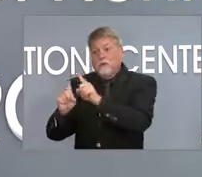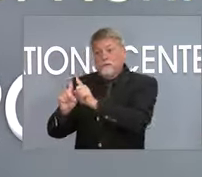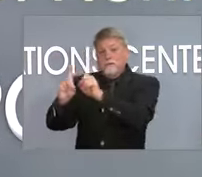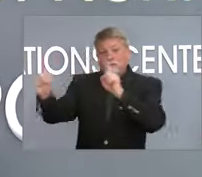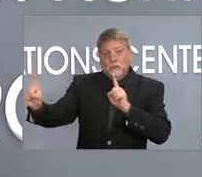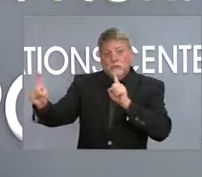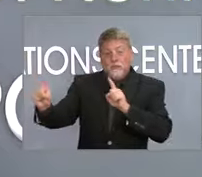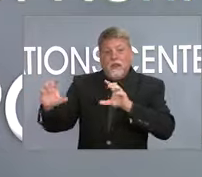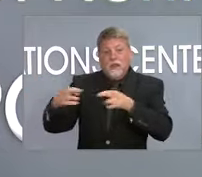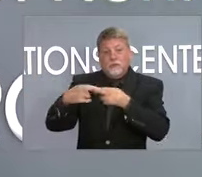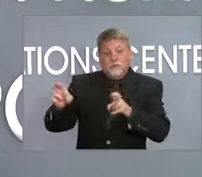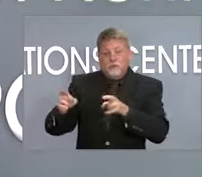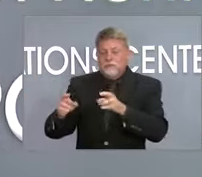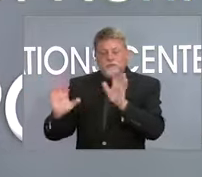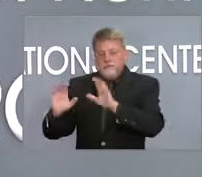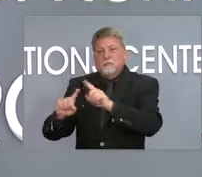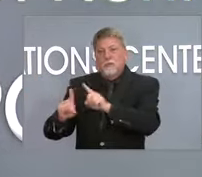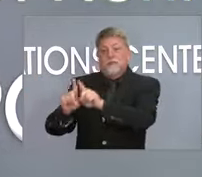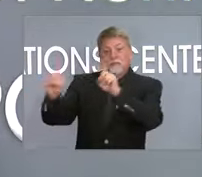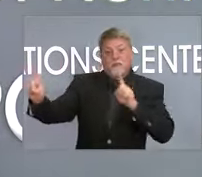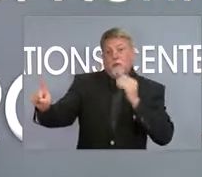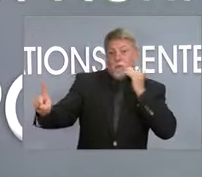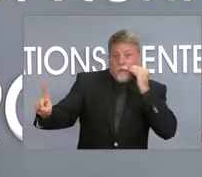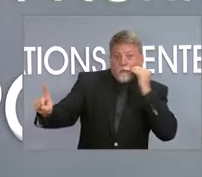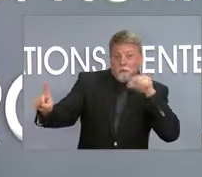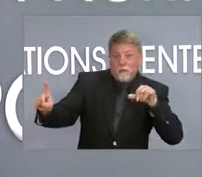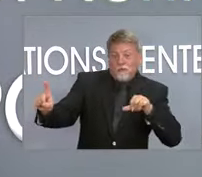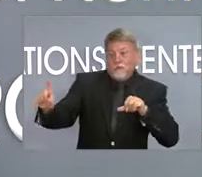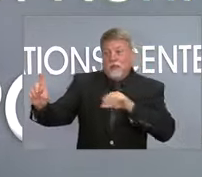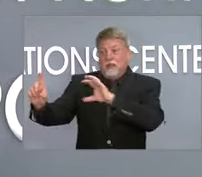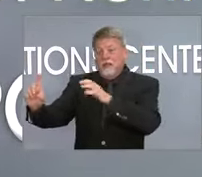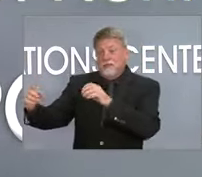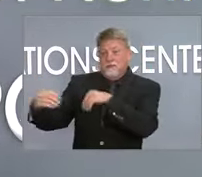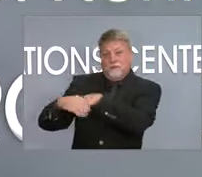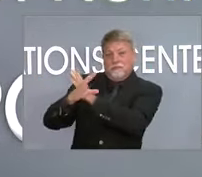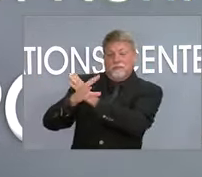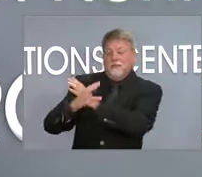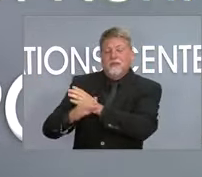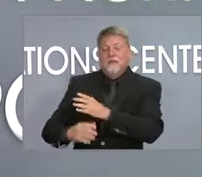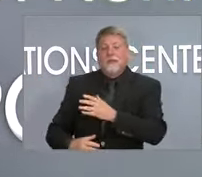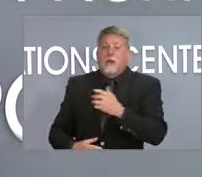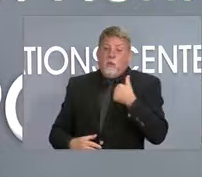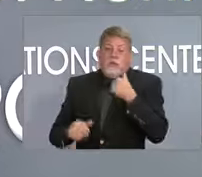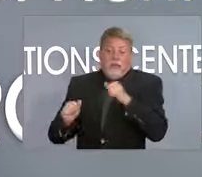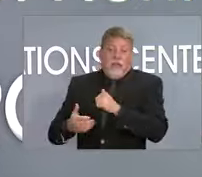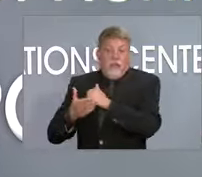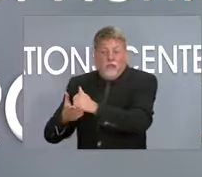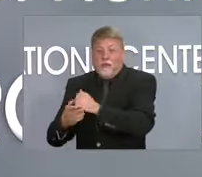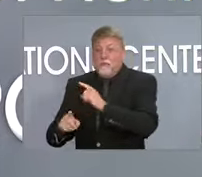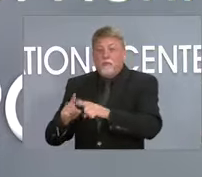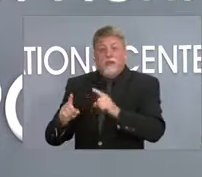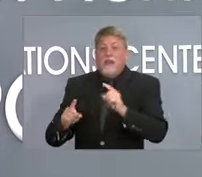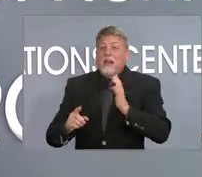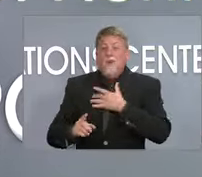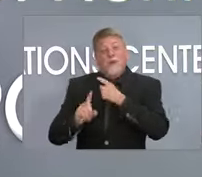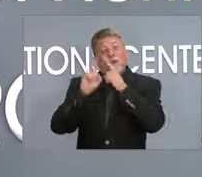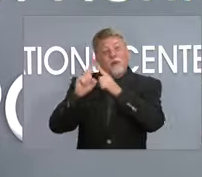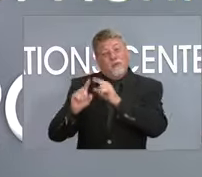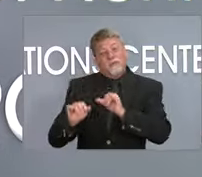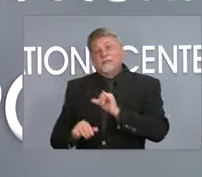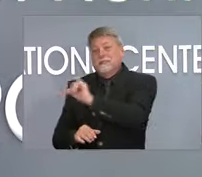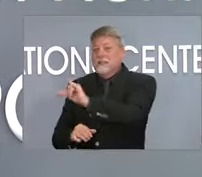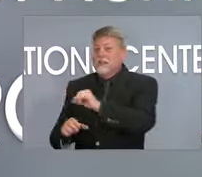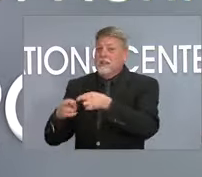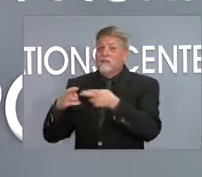clearly students not being in the classroom has been detrimental to them. We need to keep them in the classroom